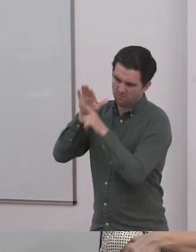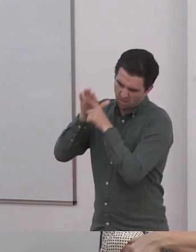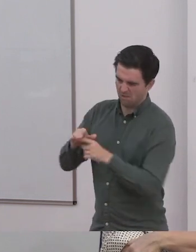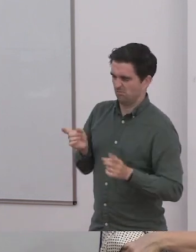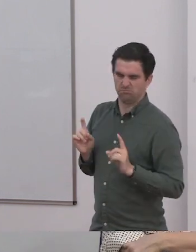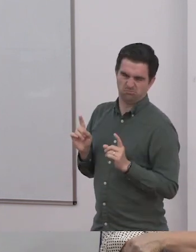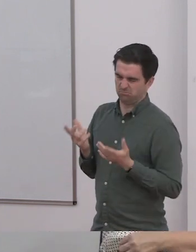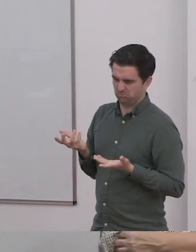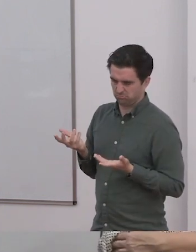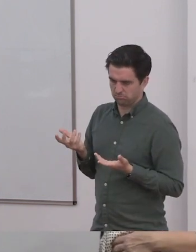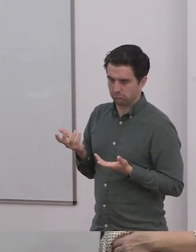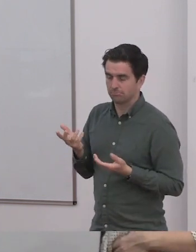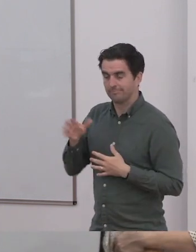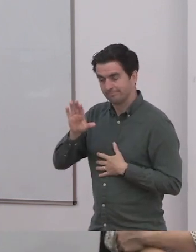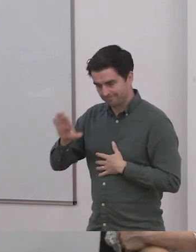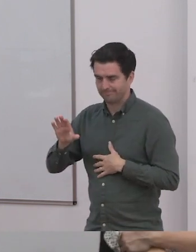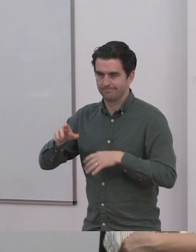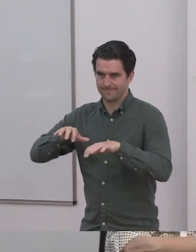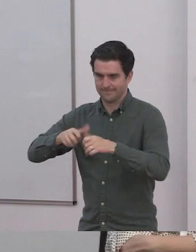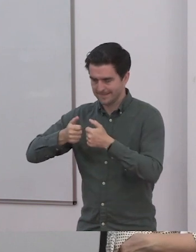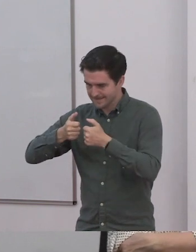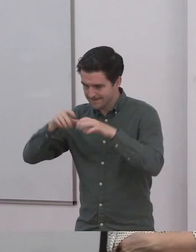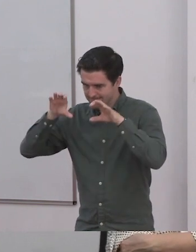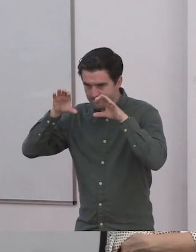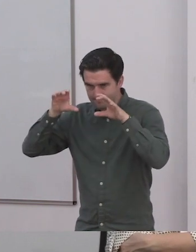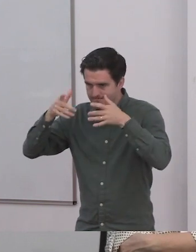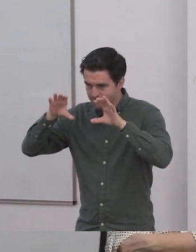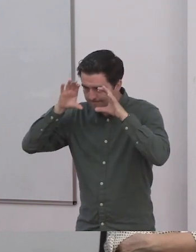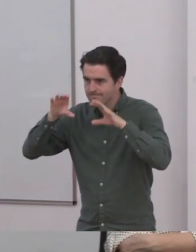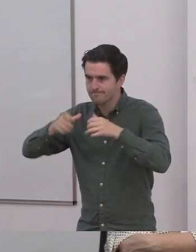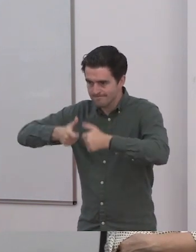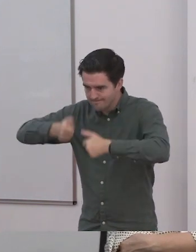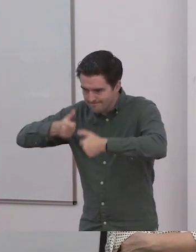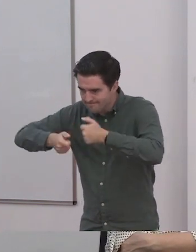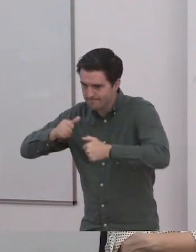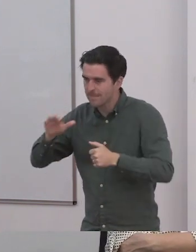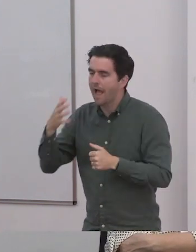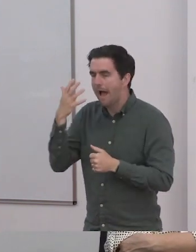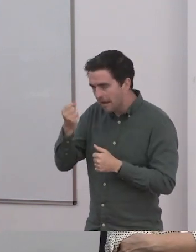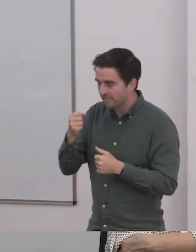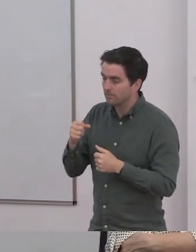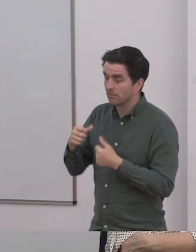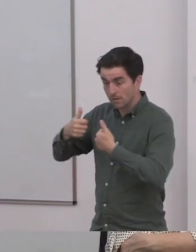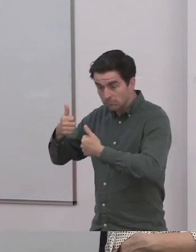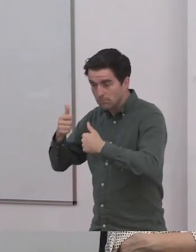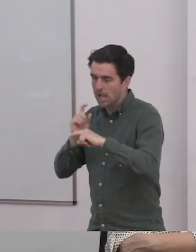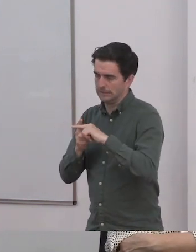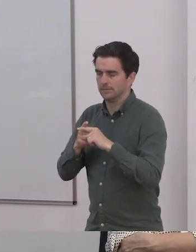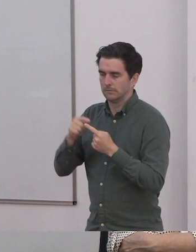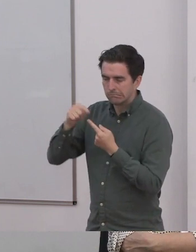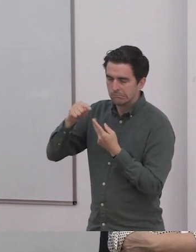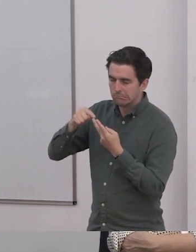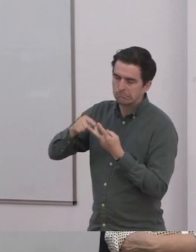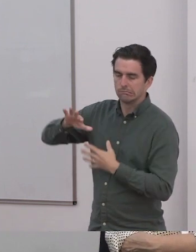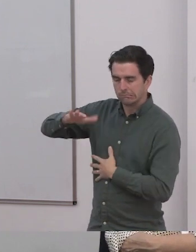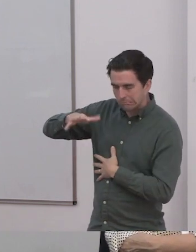about how our experience interacts with the neurodivergence. And the first thing I thought of in